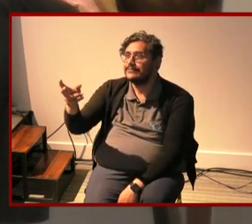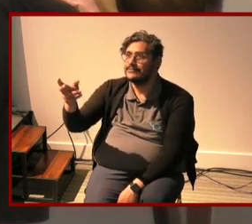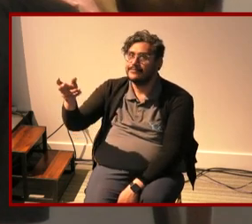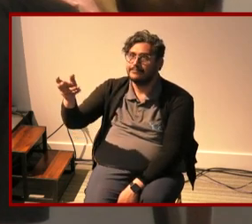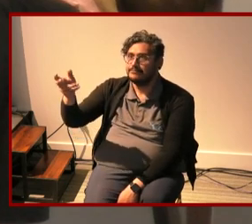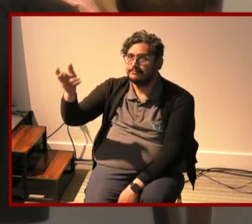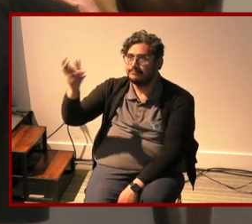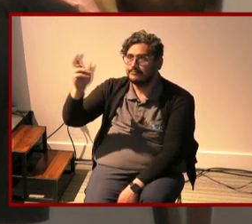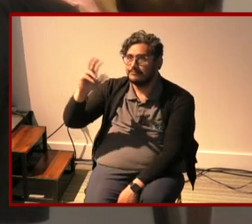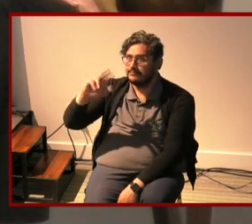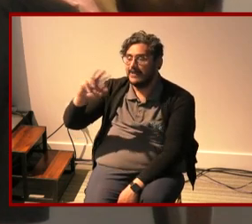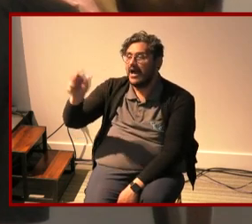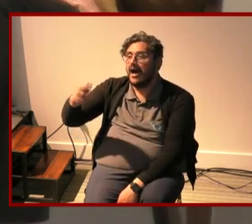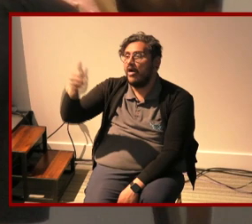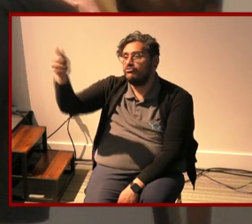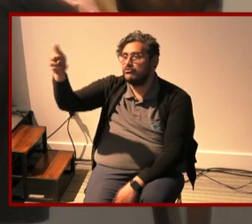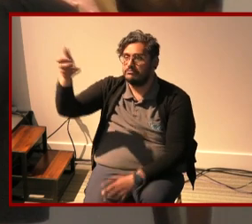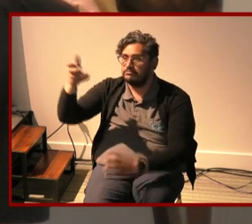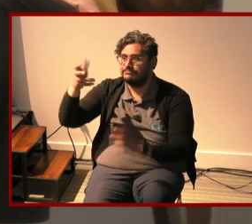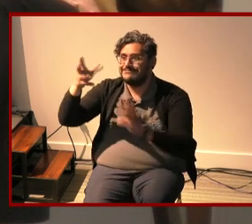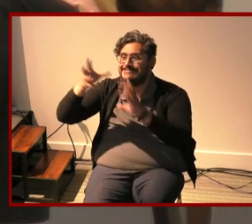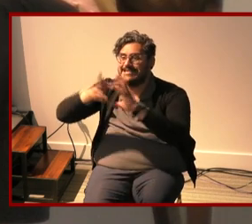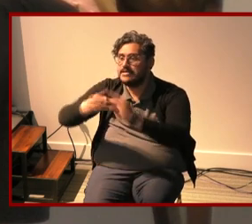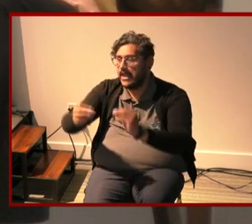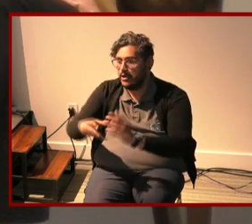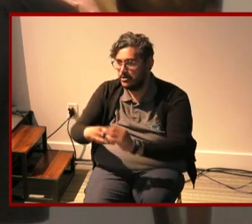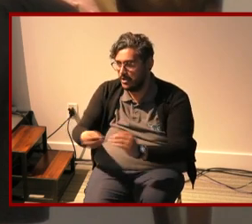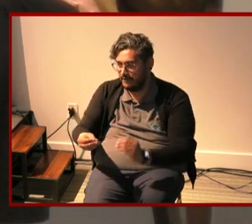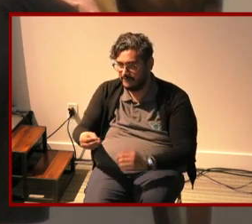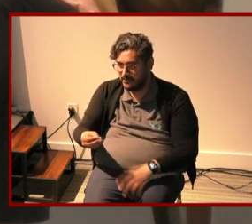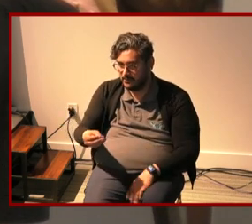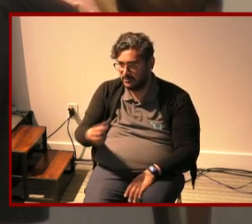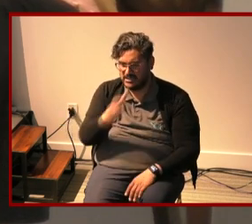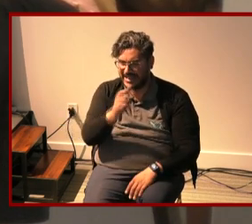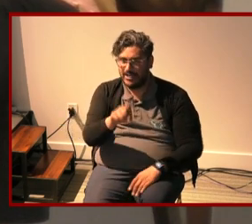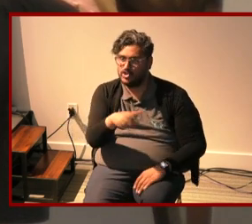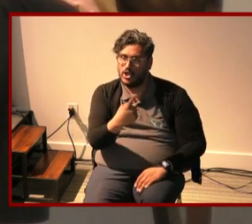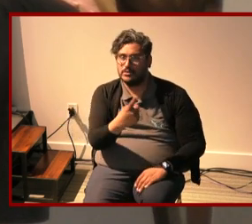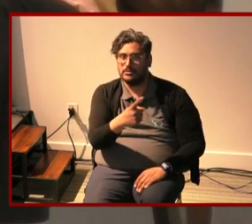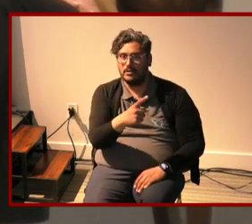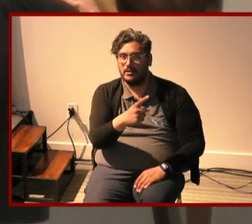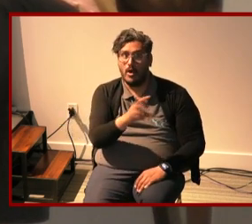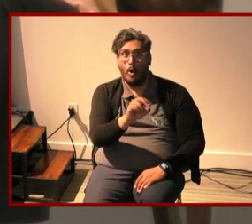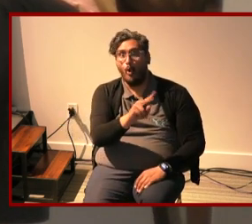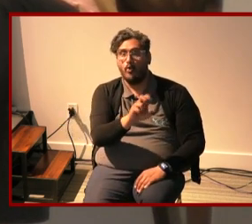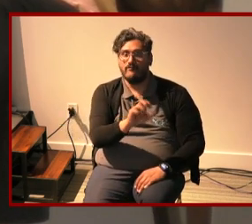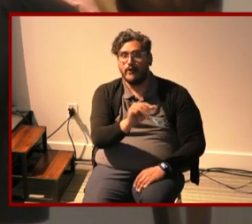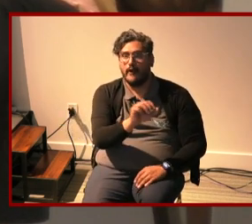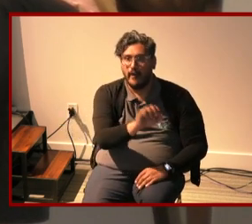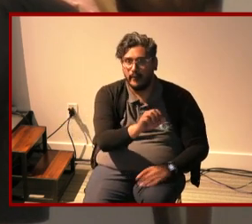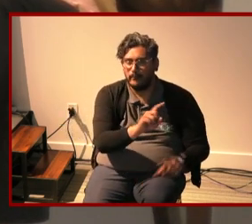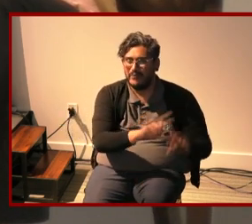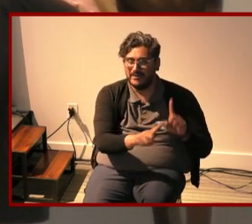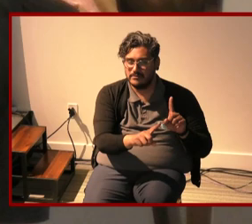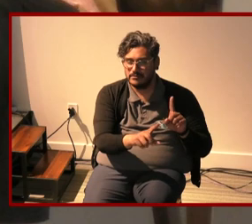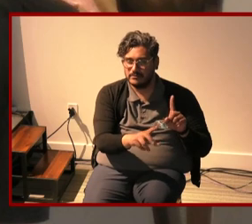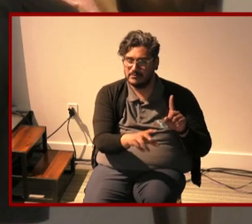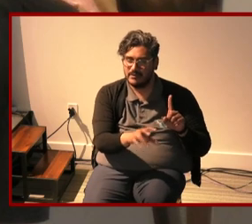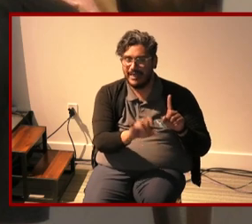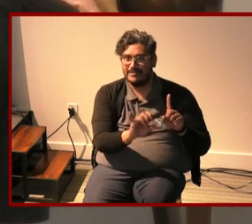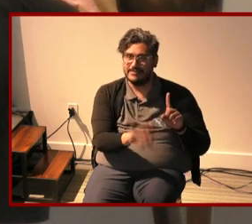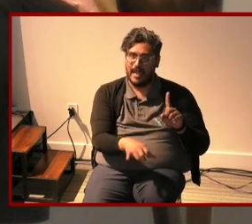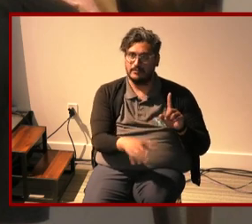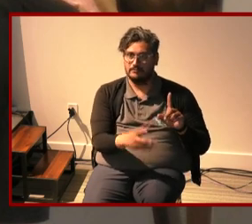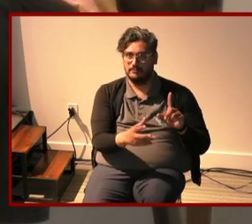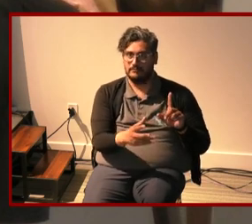narratives other than the overcoming or you know this super